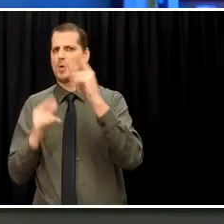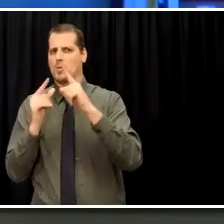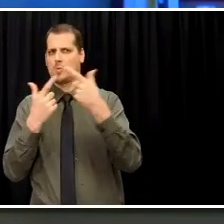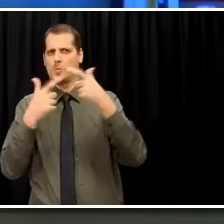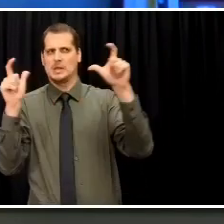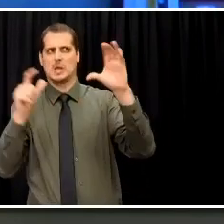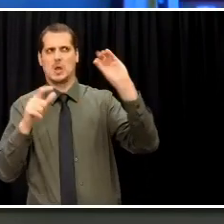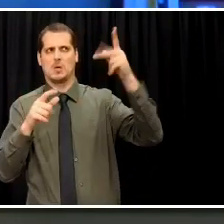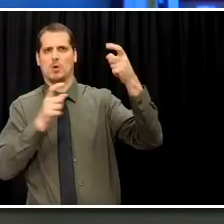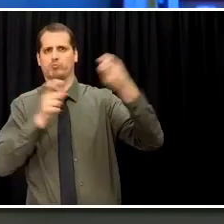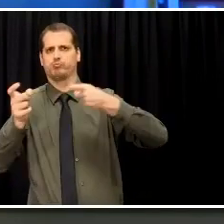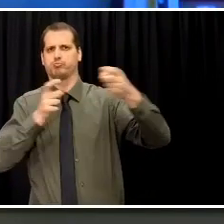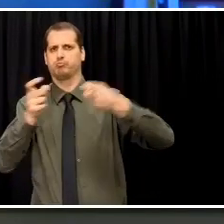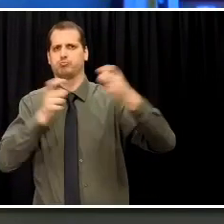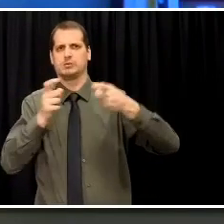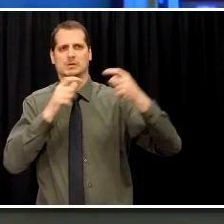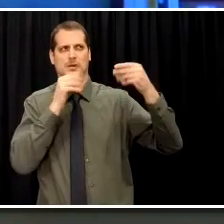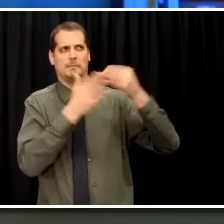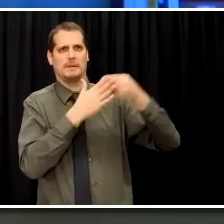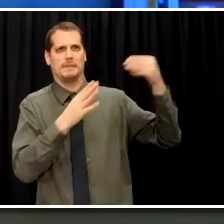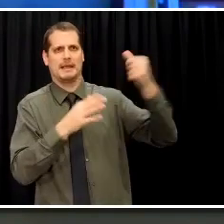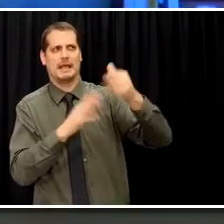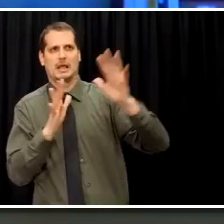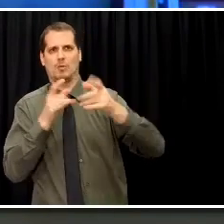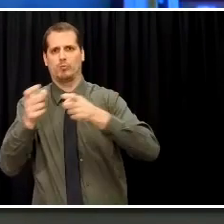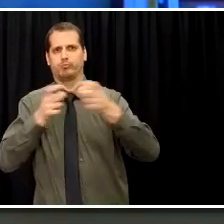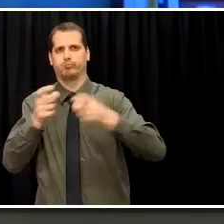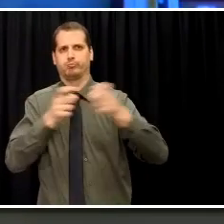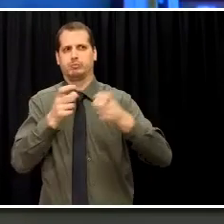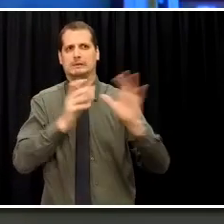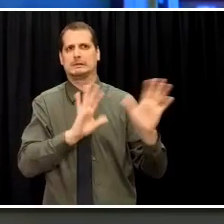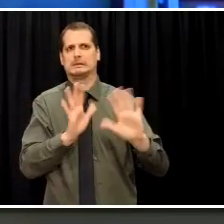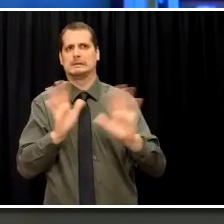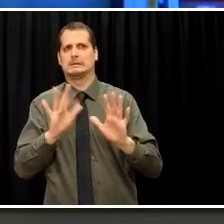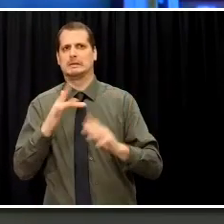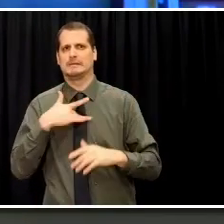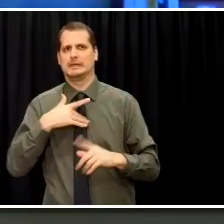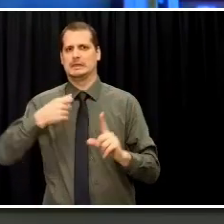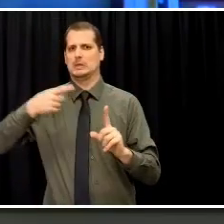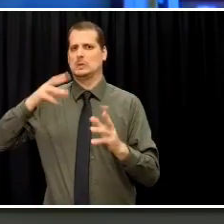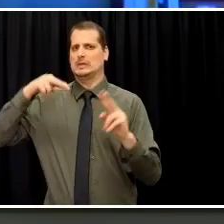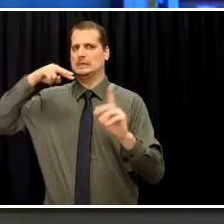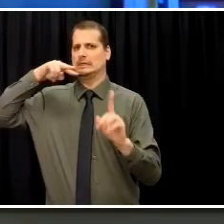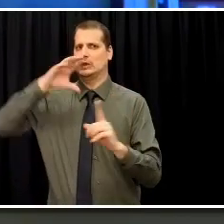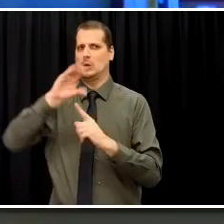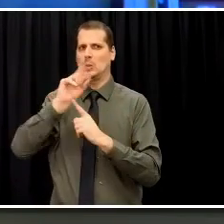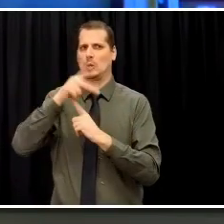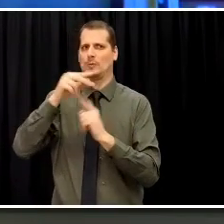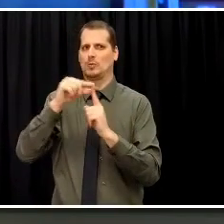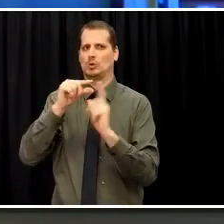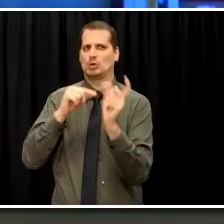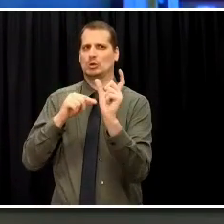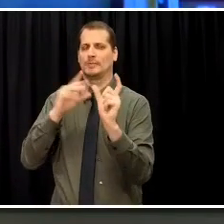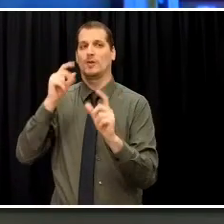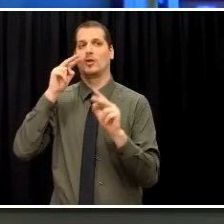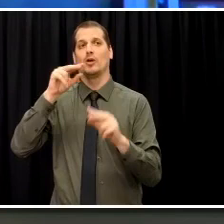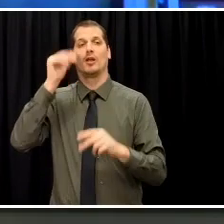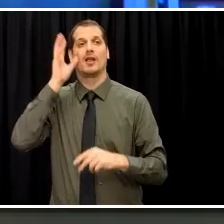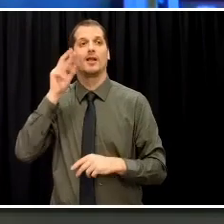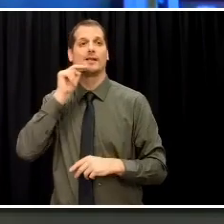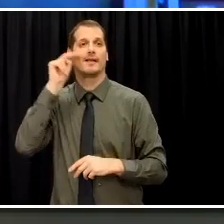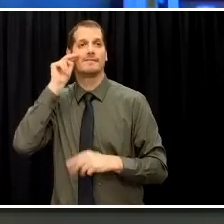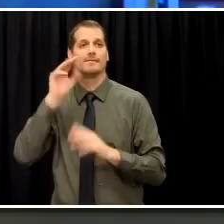much more than corporations. If you look at the ANCSA, the Alaska Native Claims Settlement Act, these are